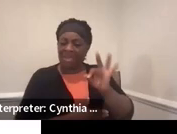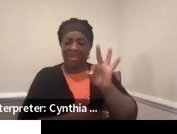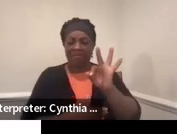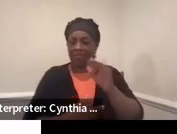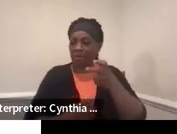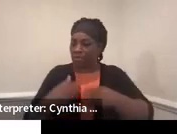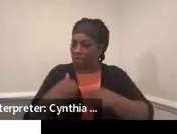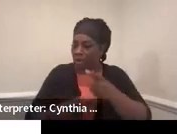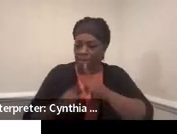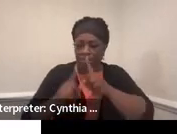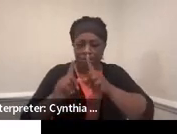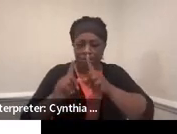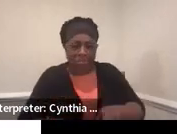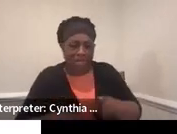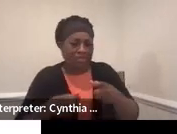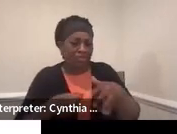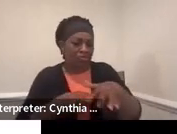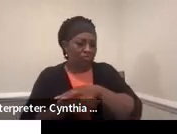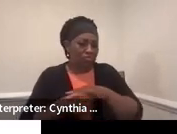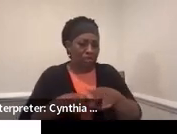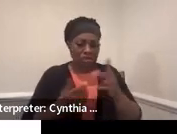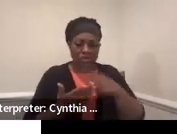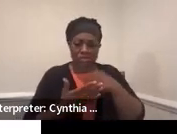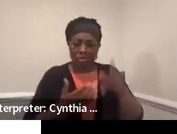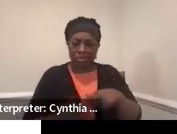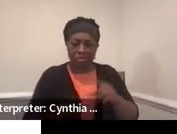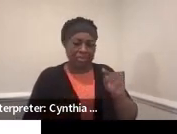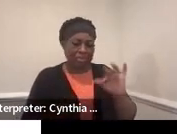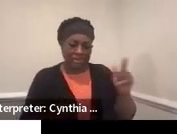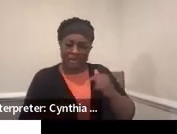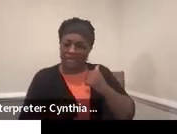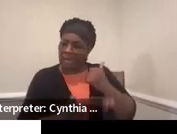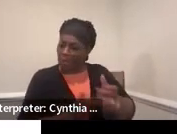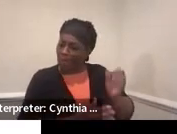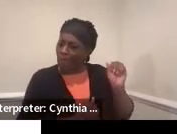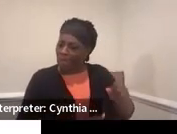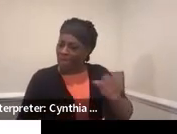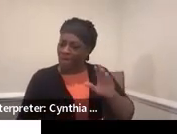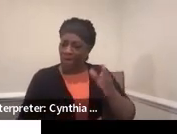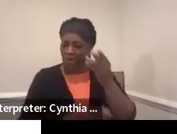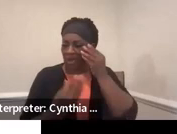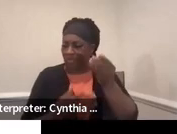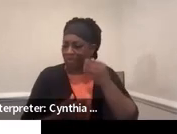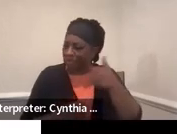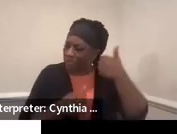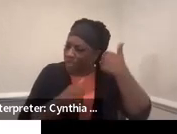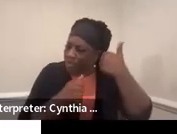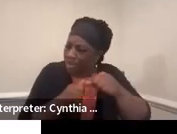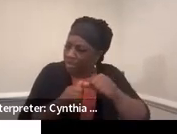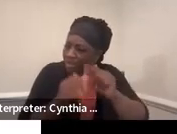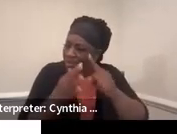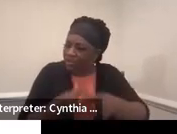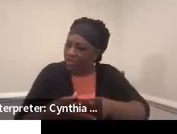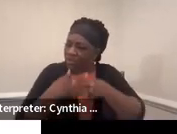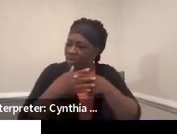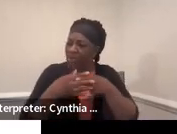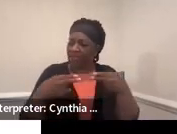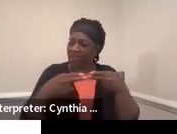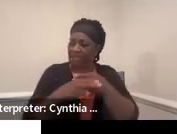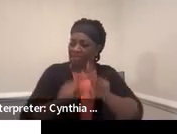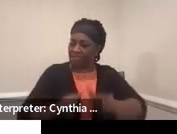reaching the regional program, Titus can help you with that. And her information, as you remember, was at the beginning of our